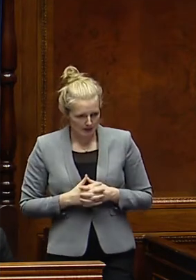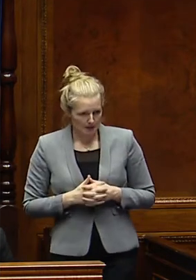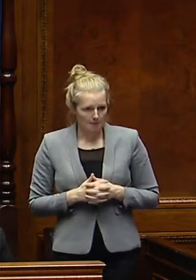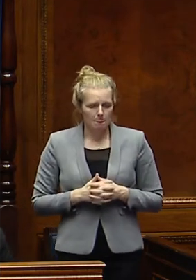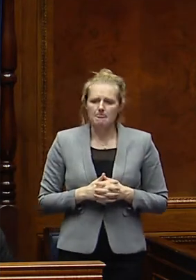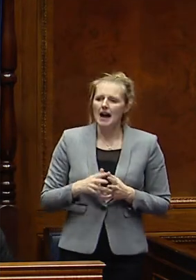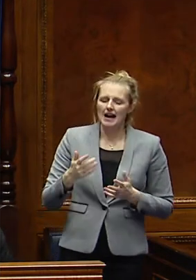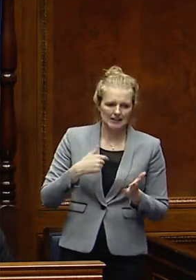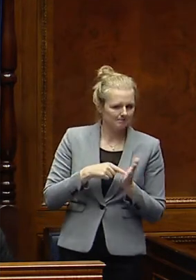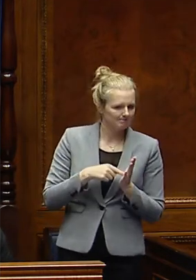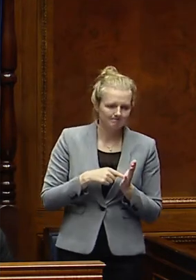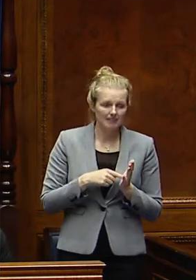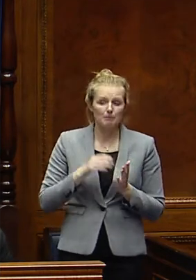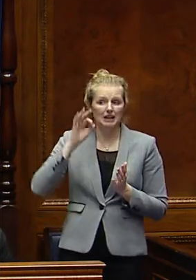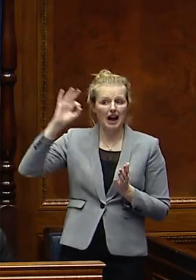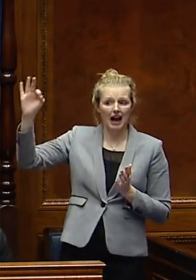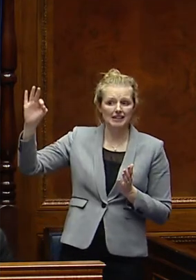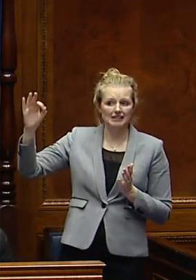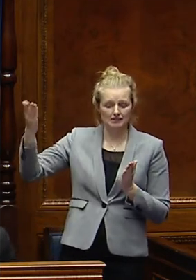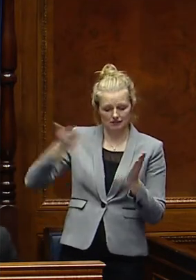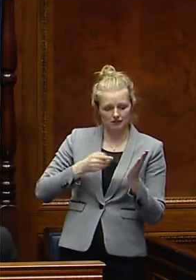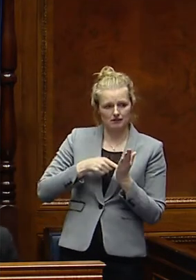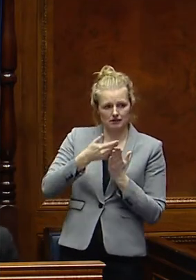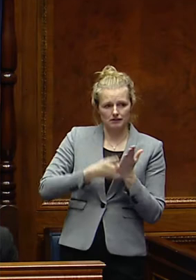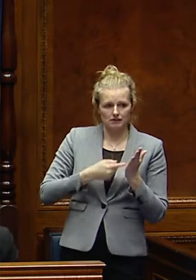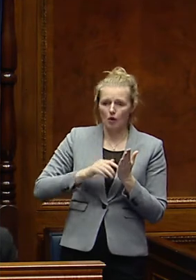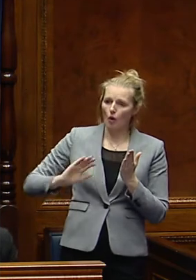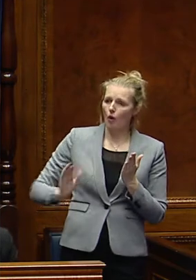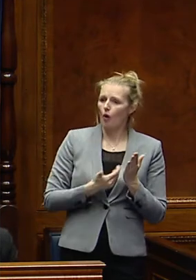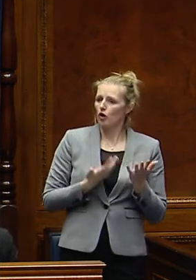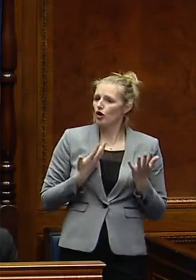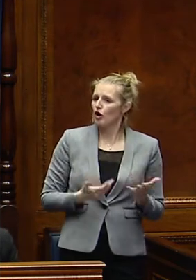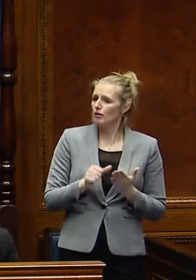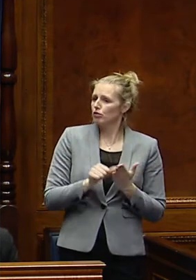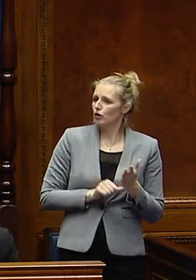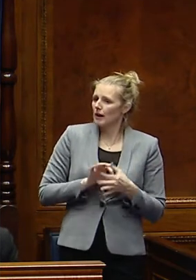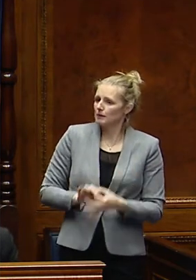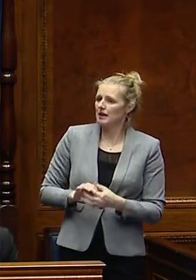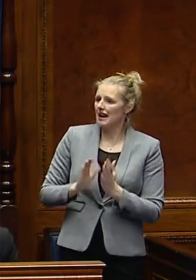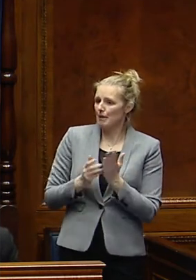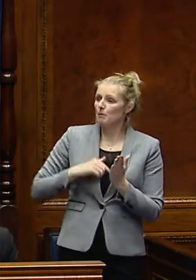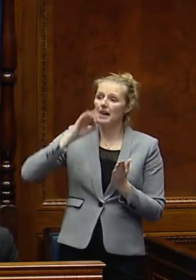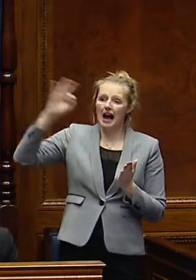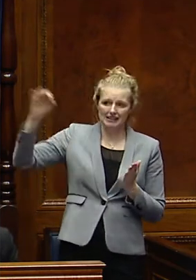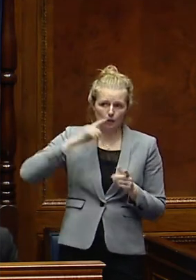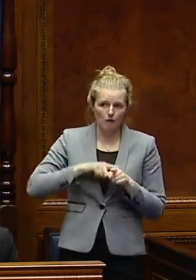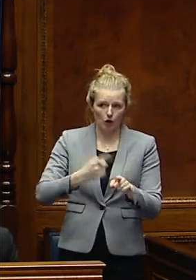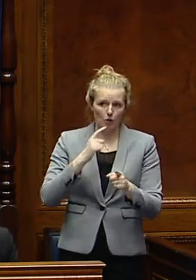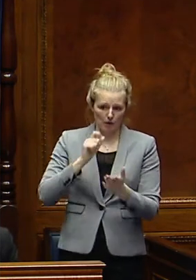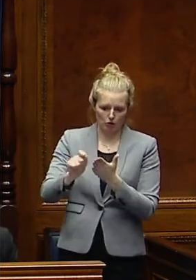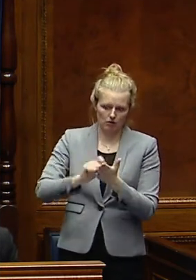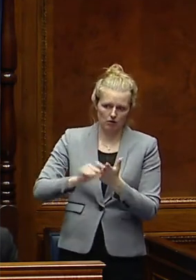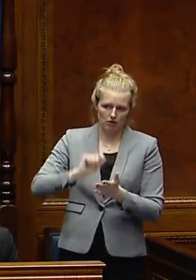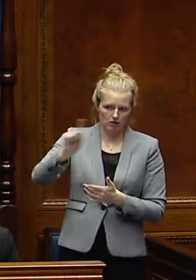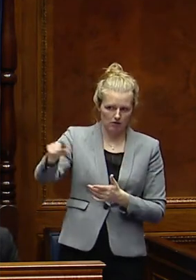I have asked for a breakdown of all of the current programmes to do with labour, so I will follow that up in a written question to